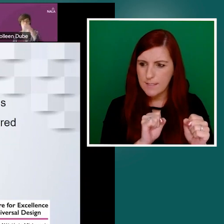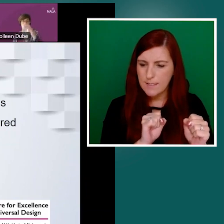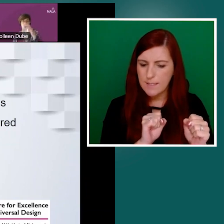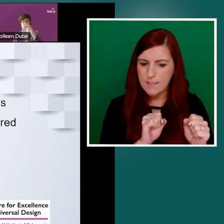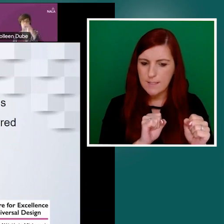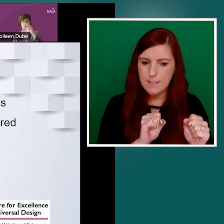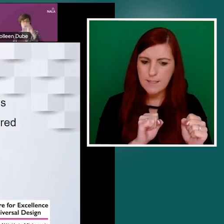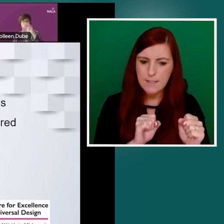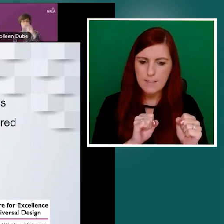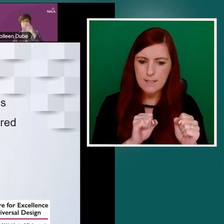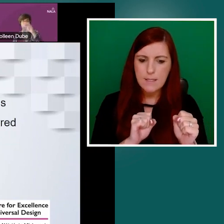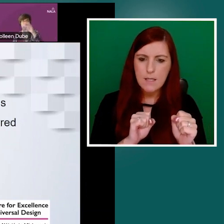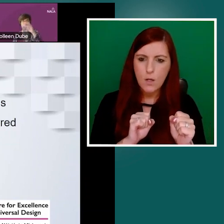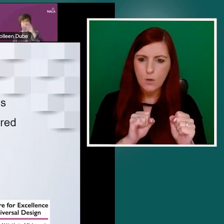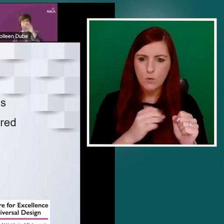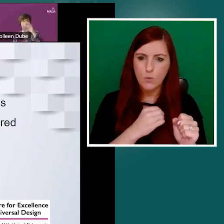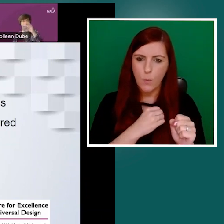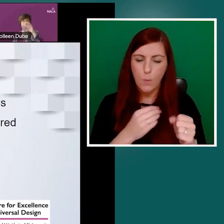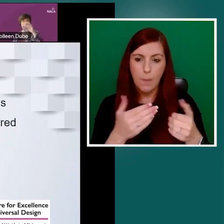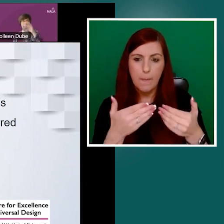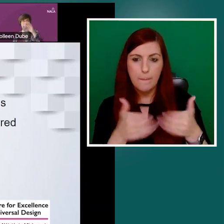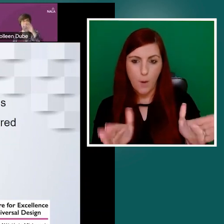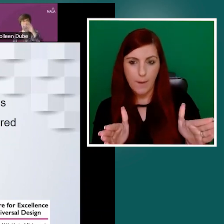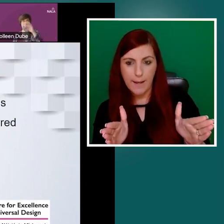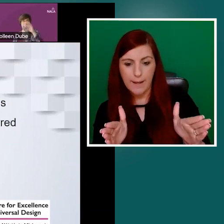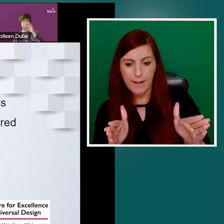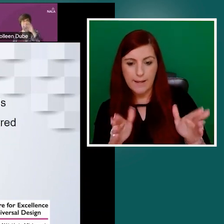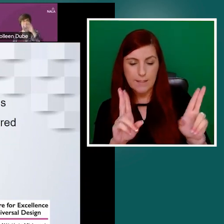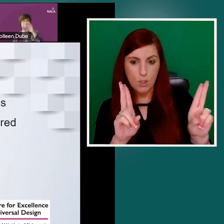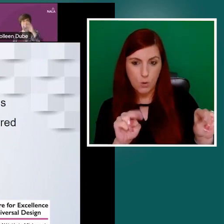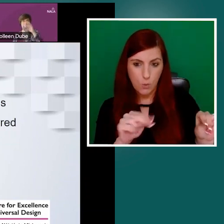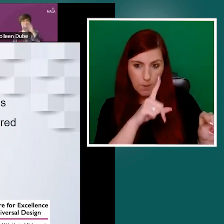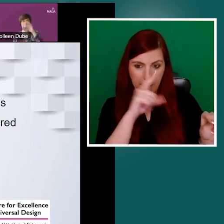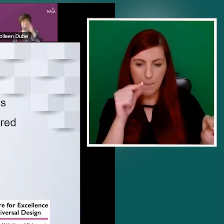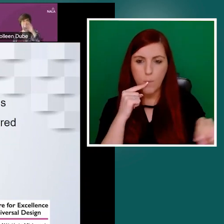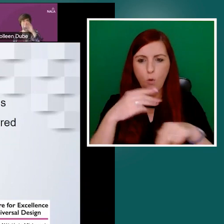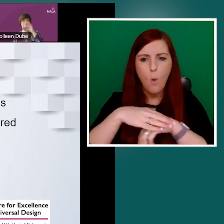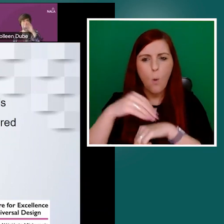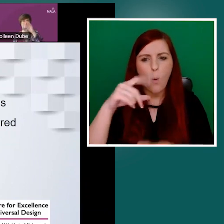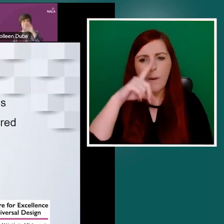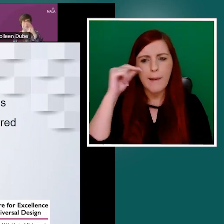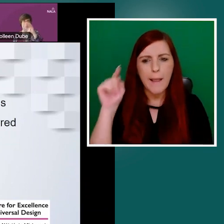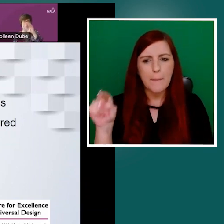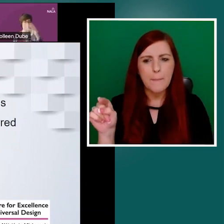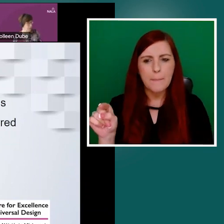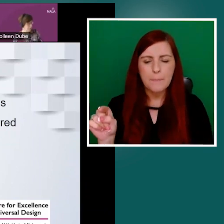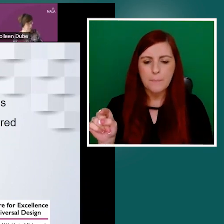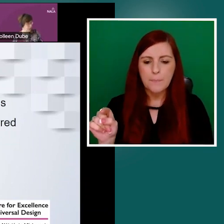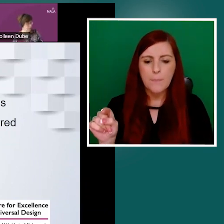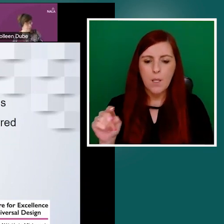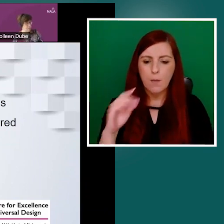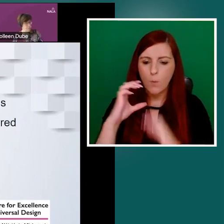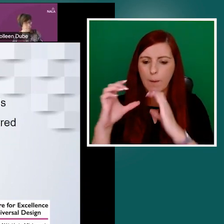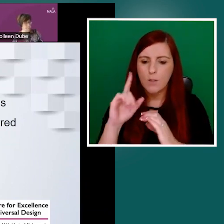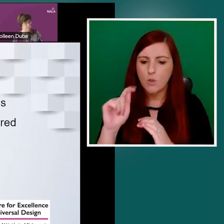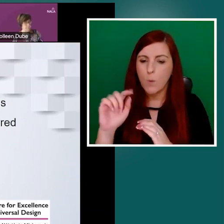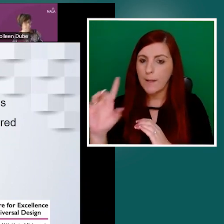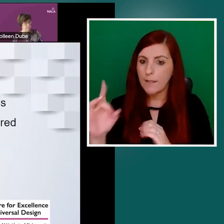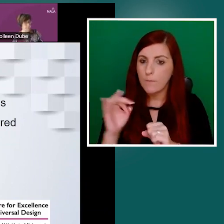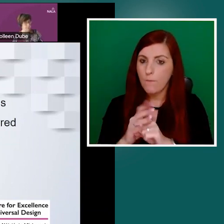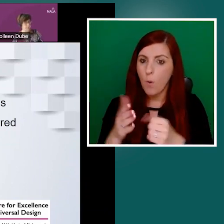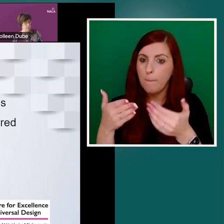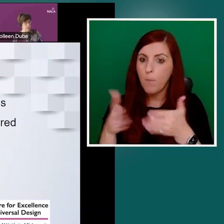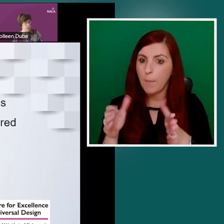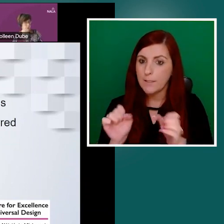earlier title was communication toolkit for the public service. So that change was prompted in the